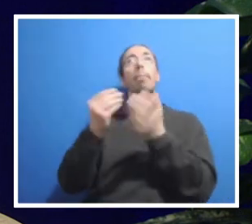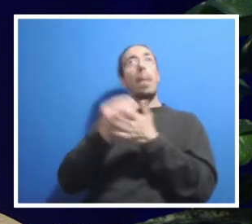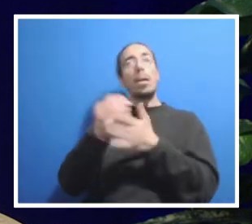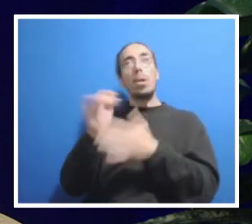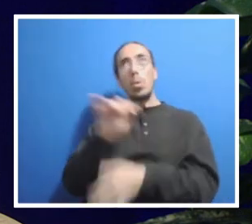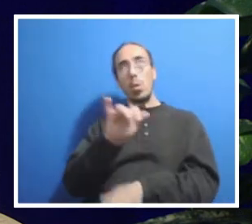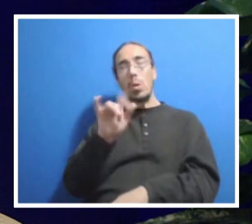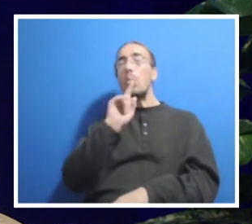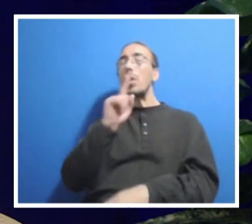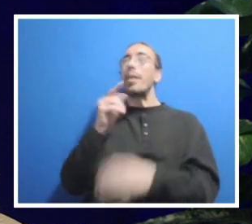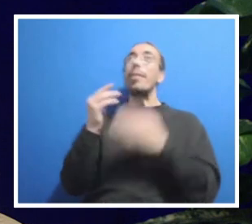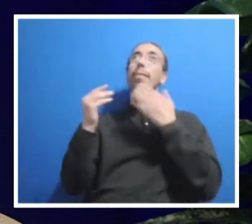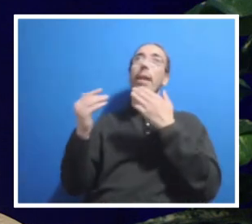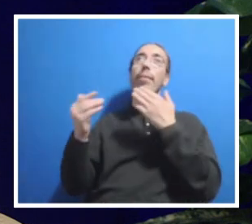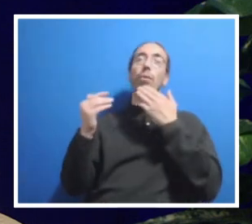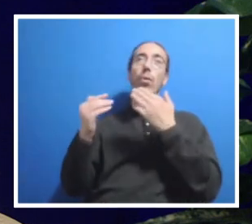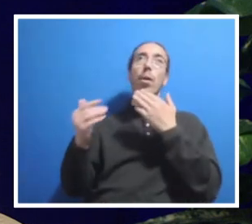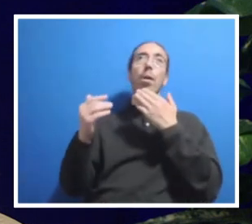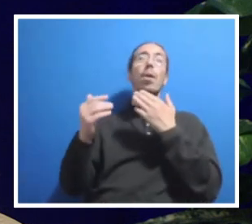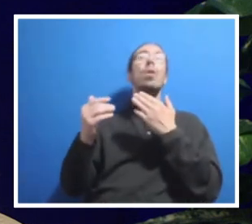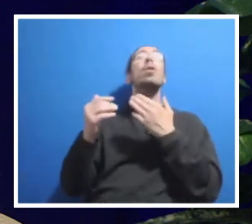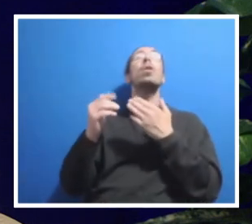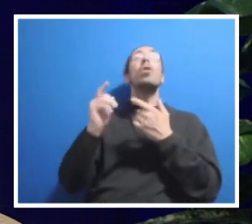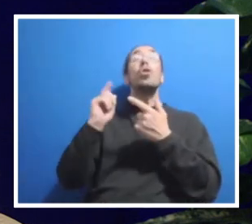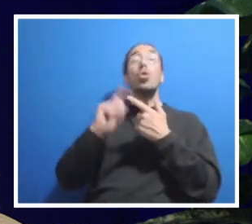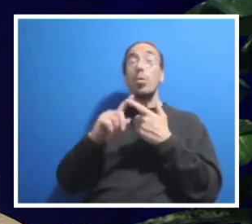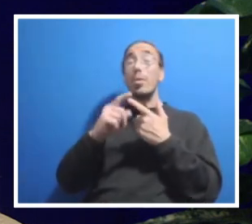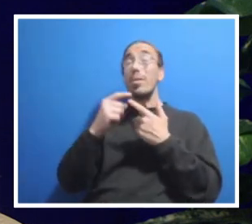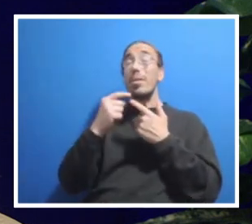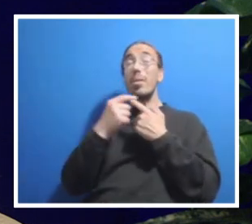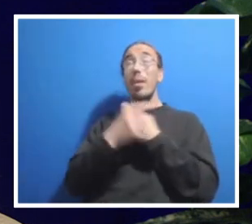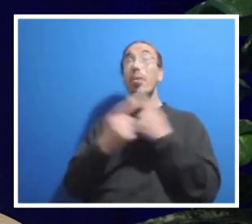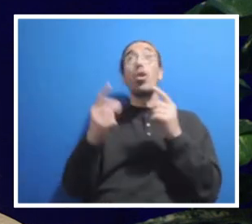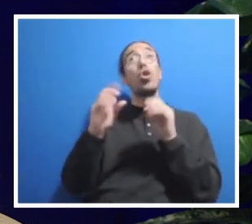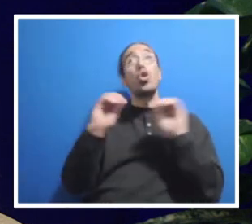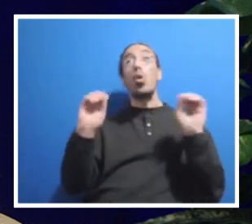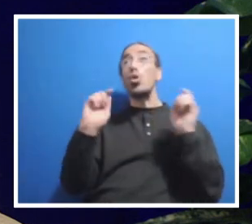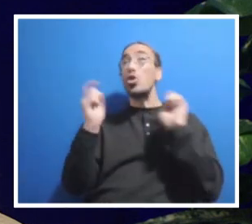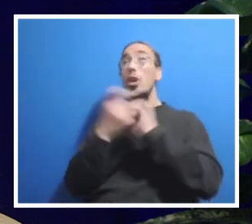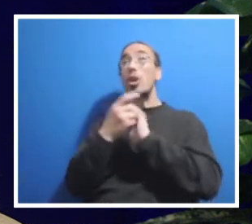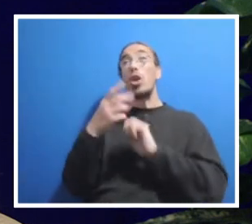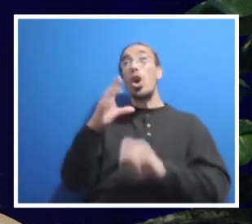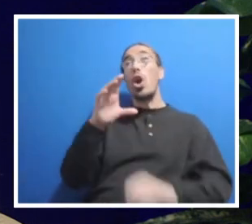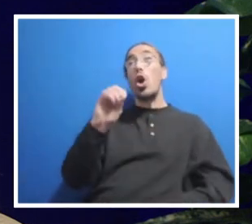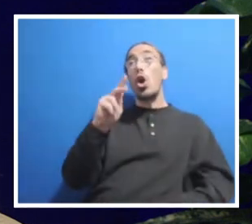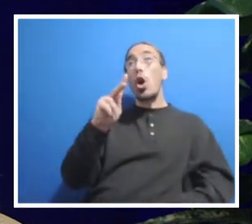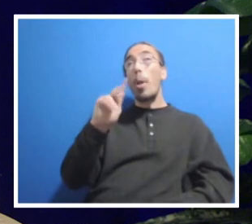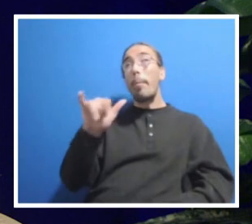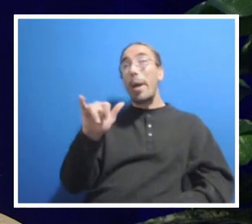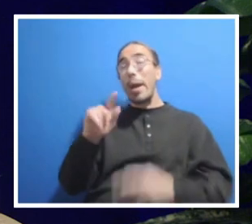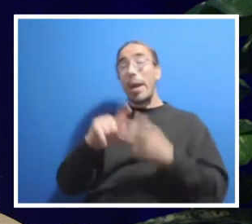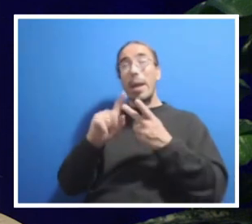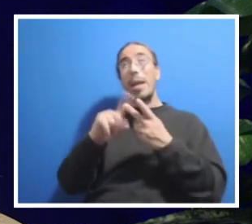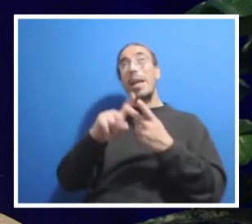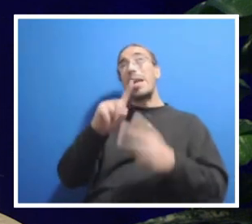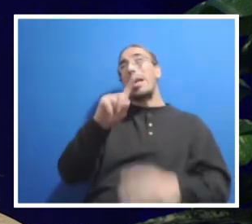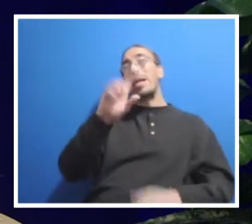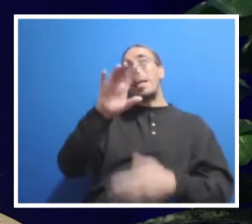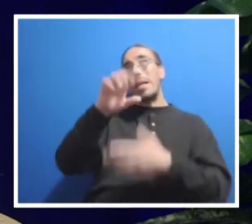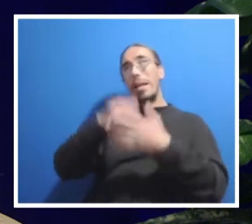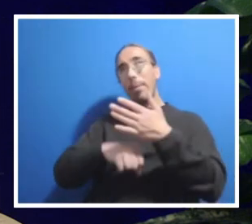grateful to be able to say there's no changes in co-pays, no changes in deductibles, no co-insurance amount changes.